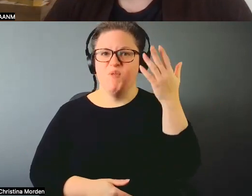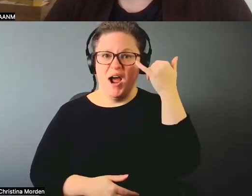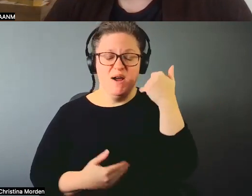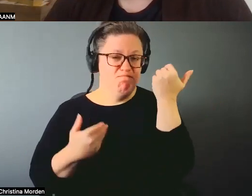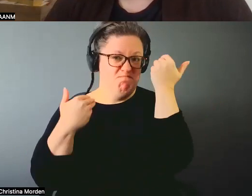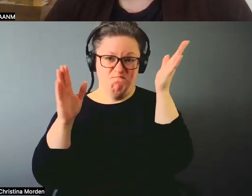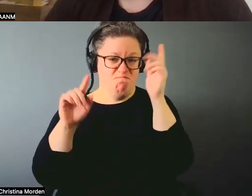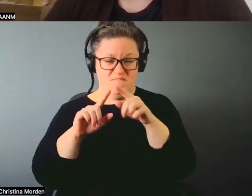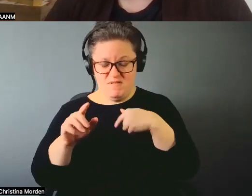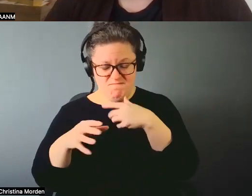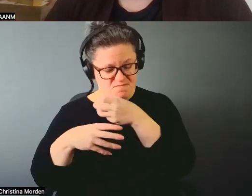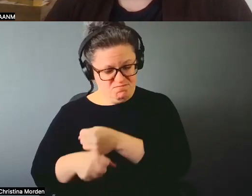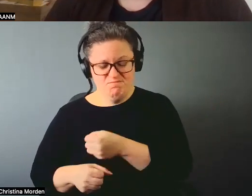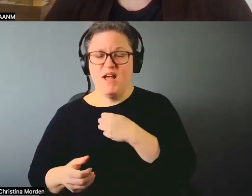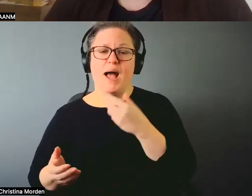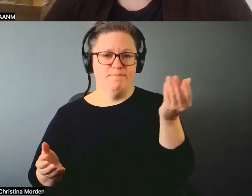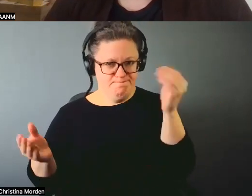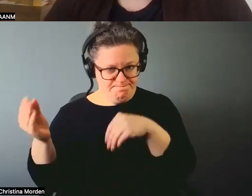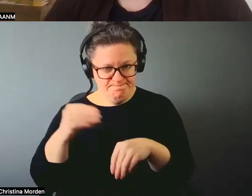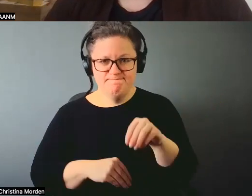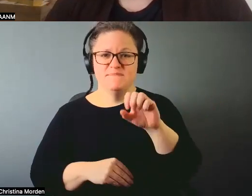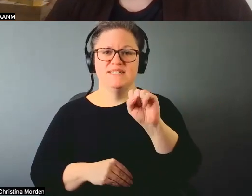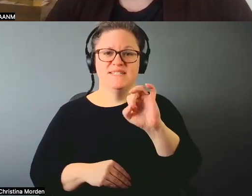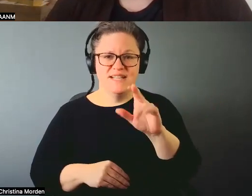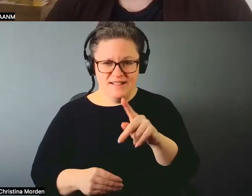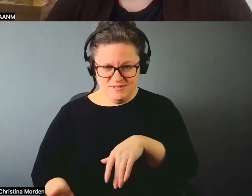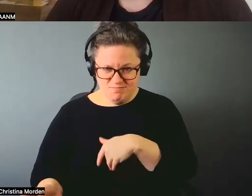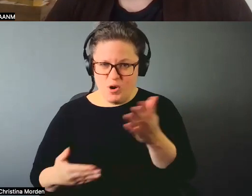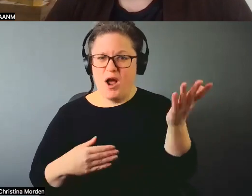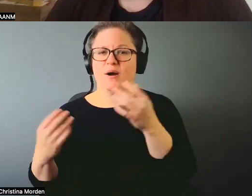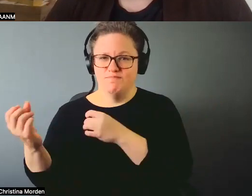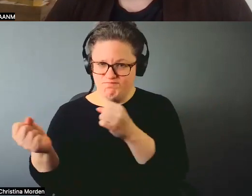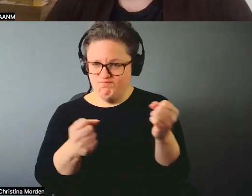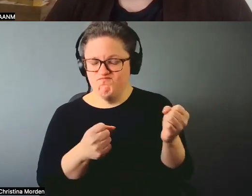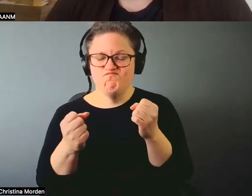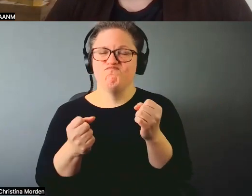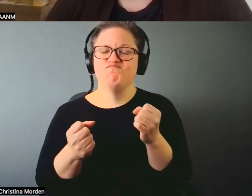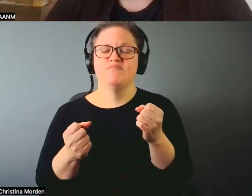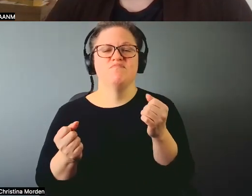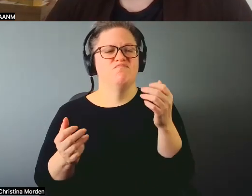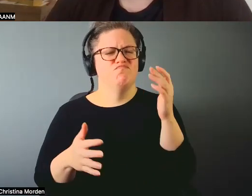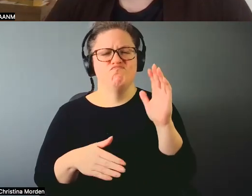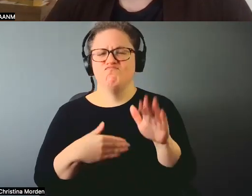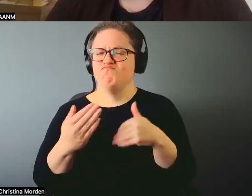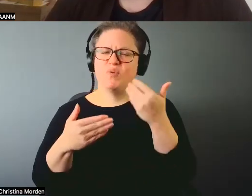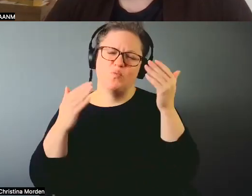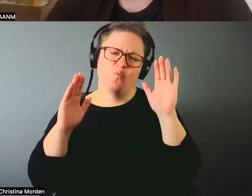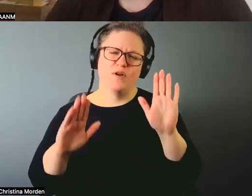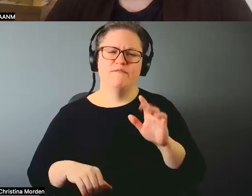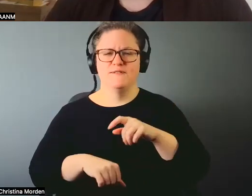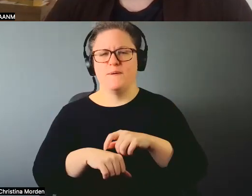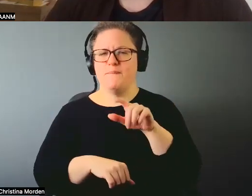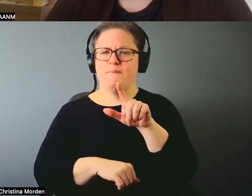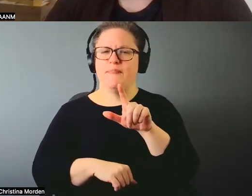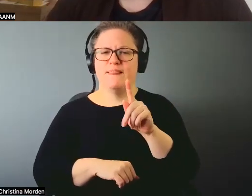silk, and then when we got there and, you know, was just having a wonderful time on the shoreline of Lake